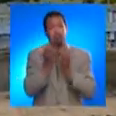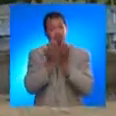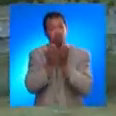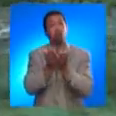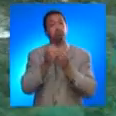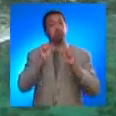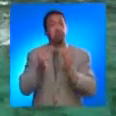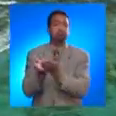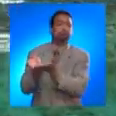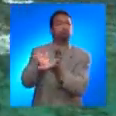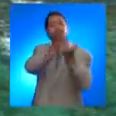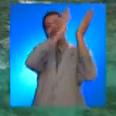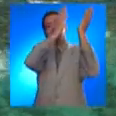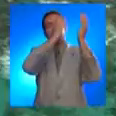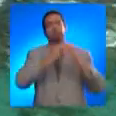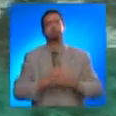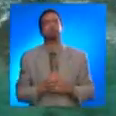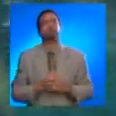including large ships.